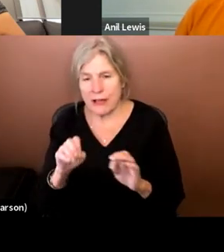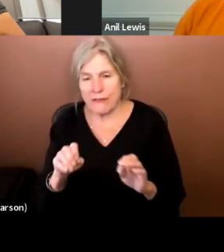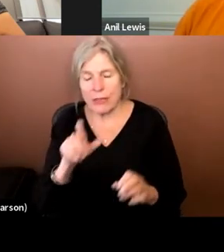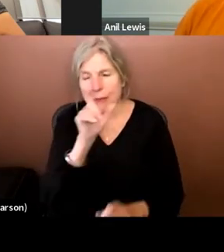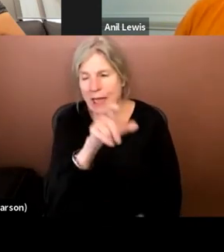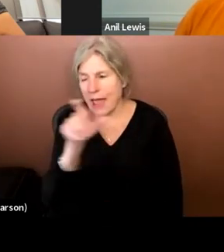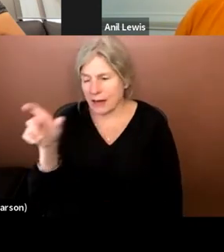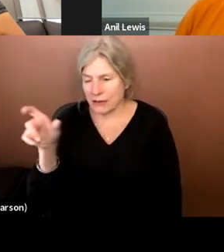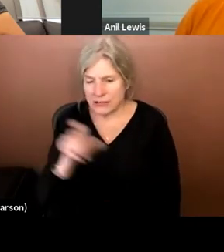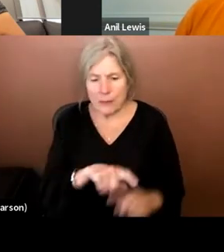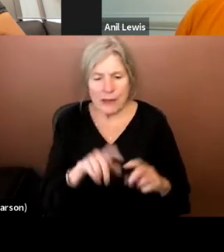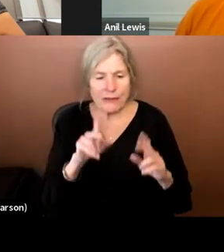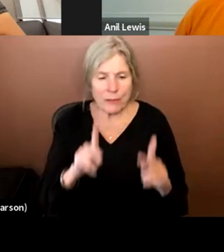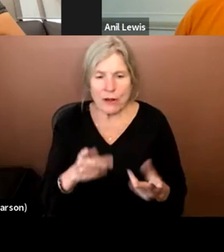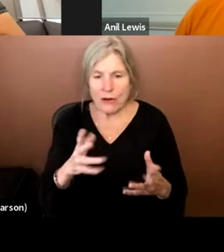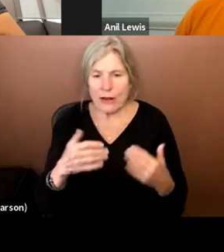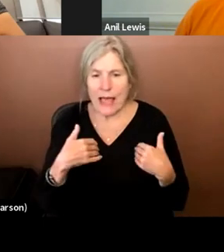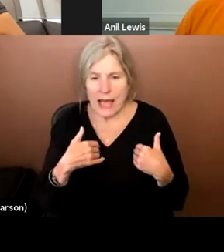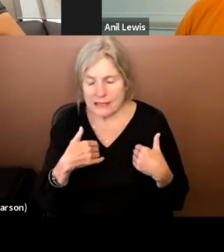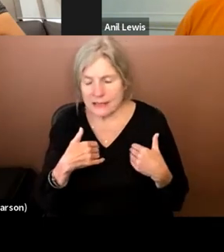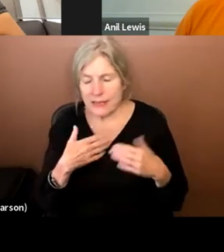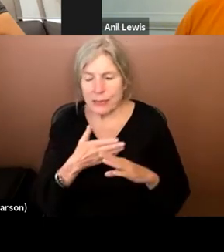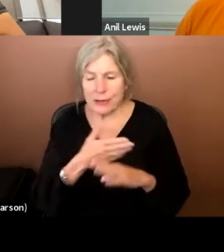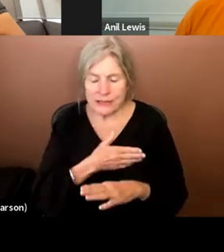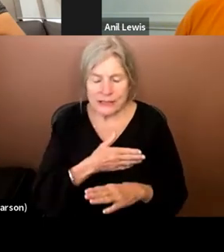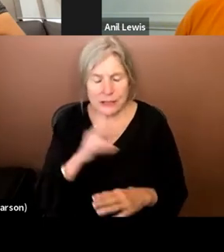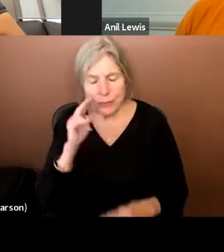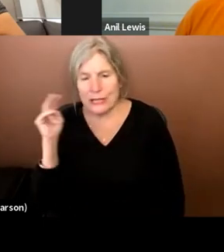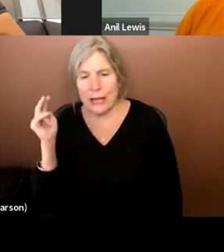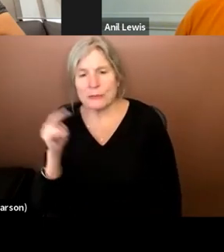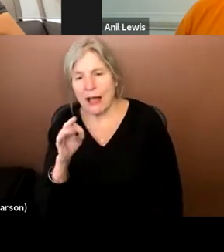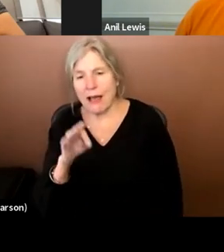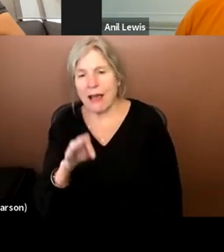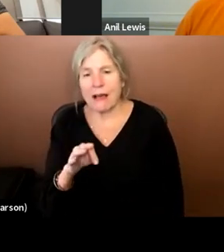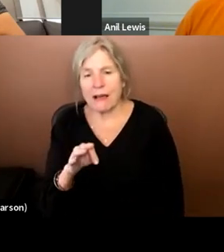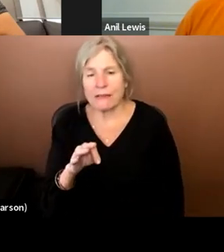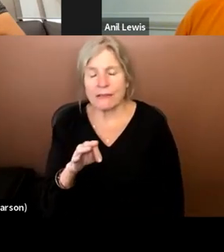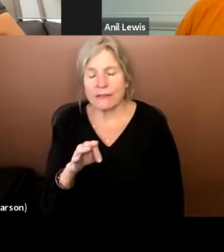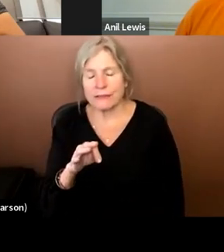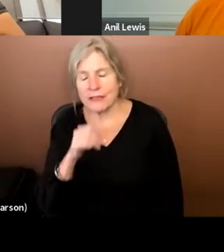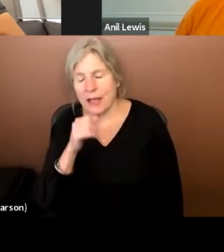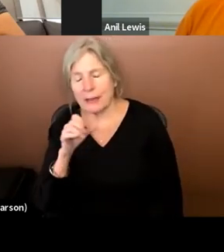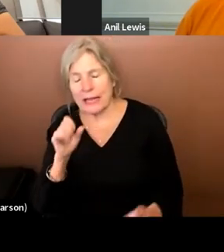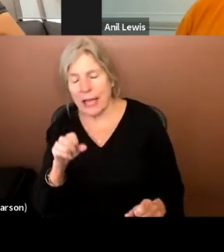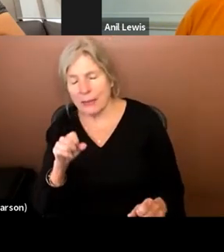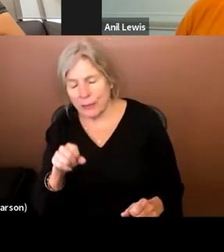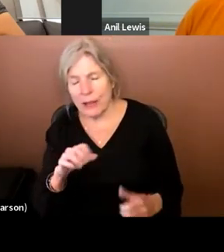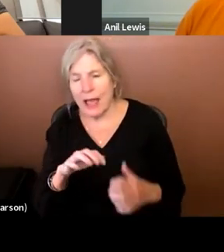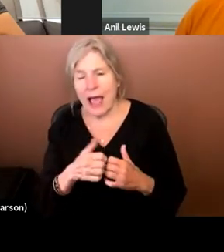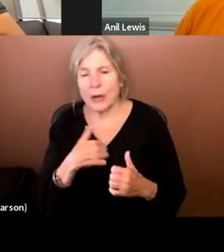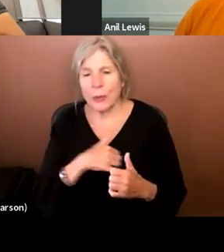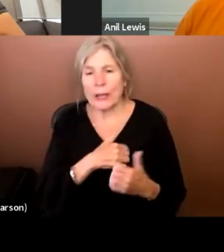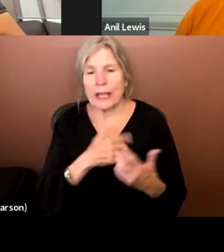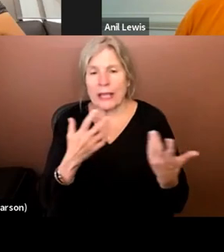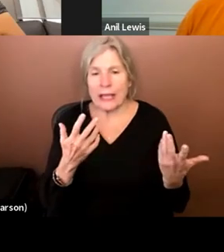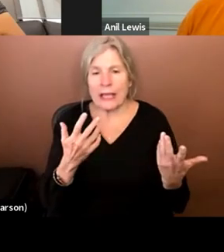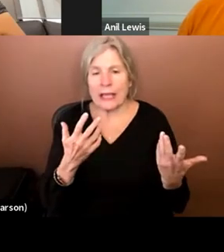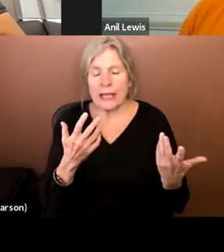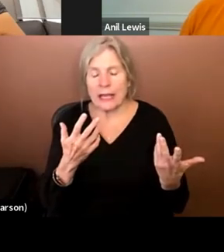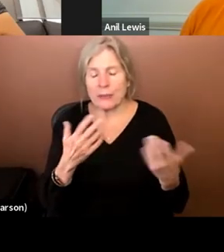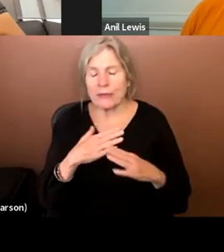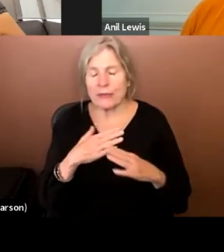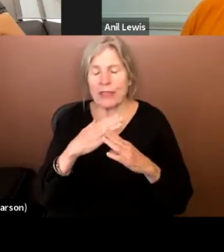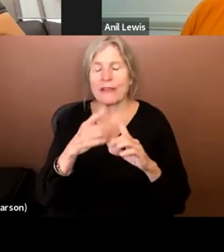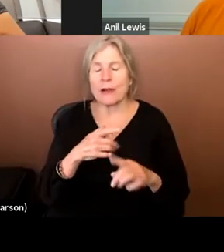But if a person already has that preexisting perception of incapacity, right? How, how do we keep them from interpreting